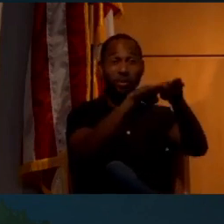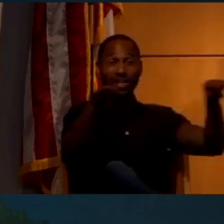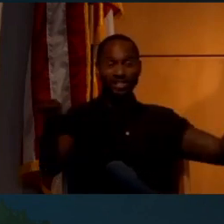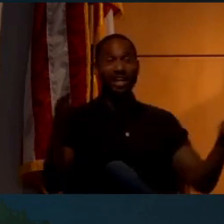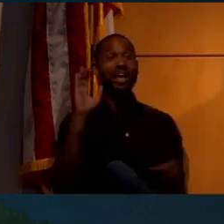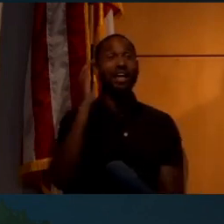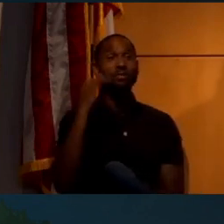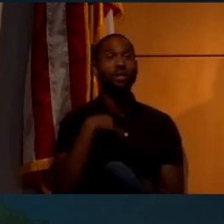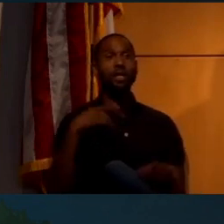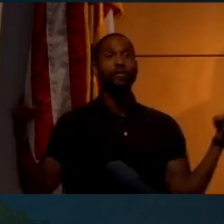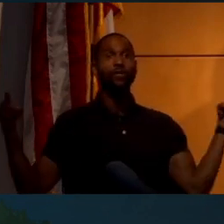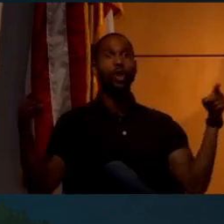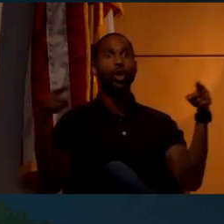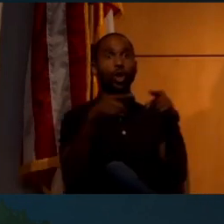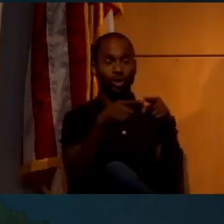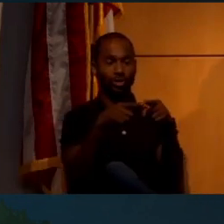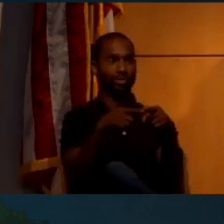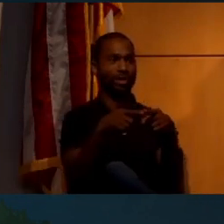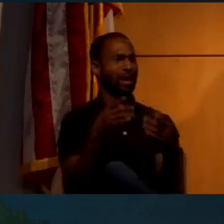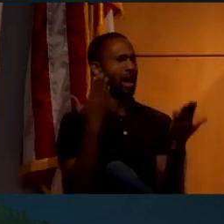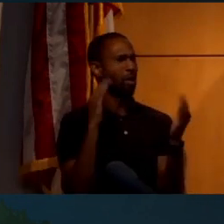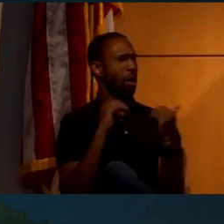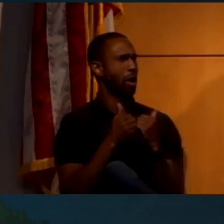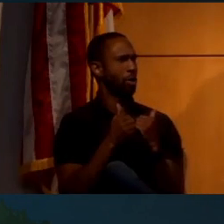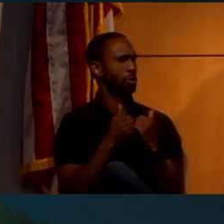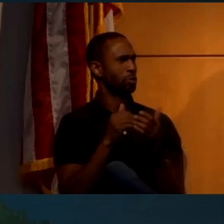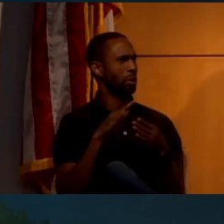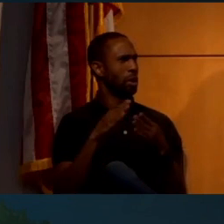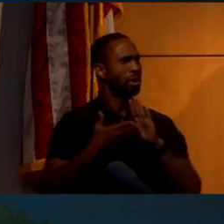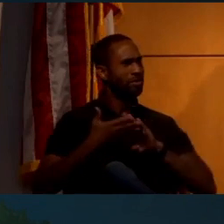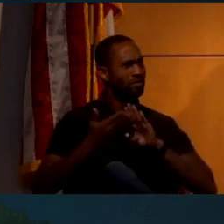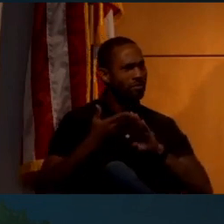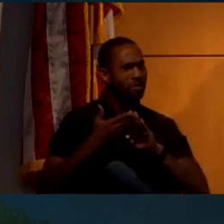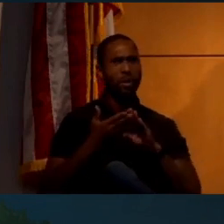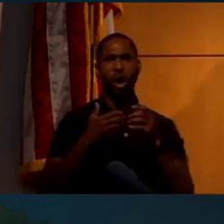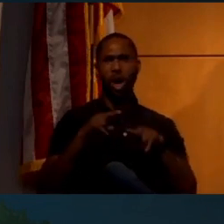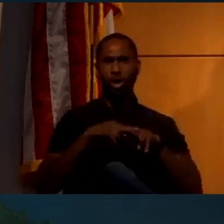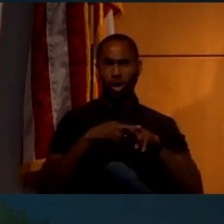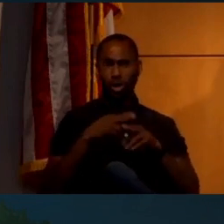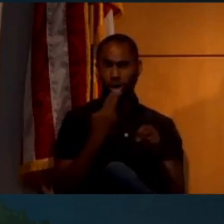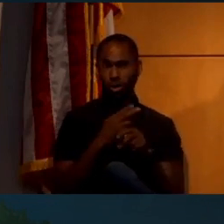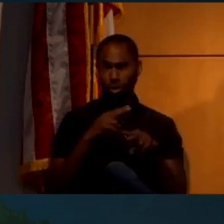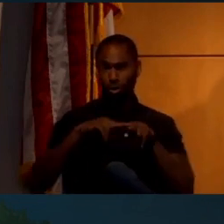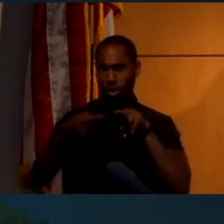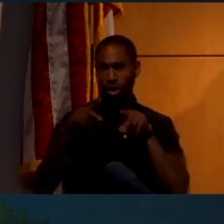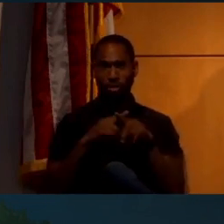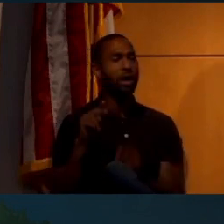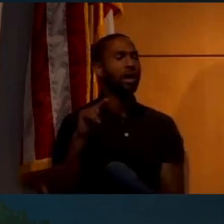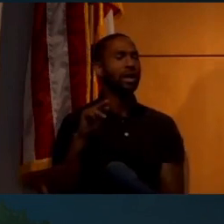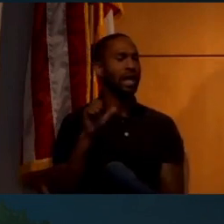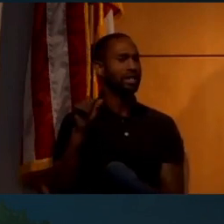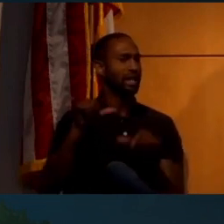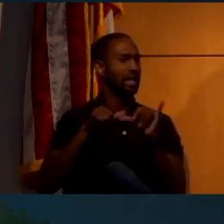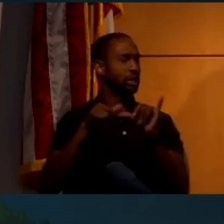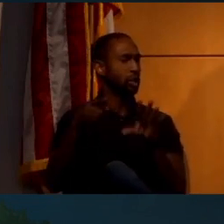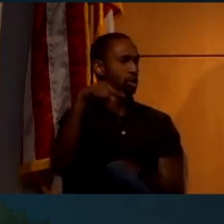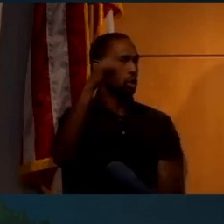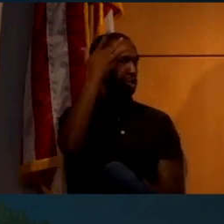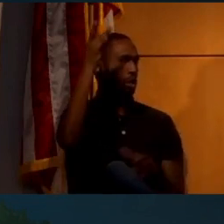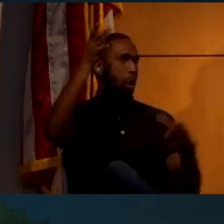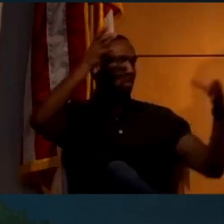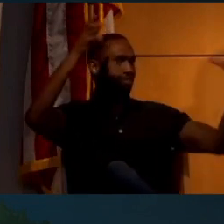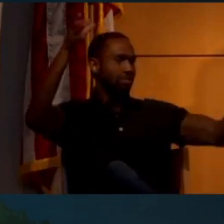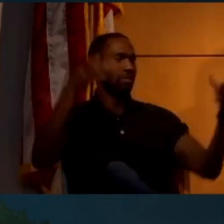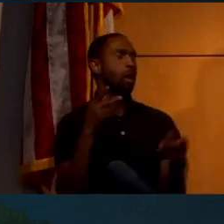they appear to converge. I don't know how you would build a train to go on those kind of tracks. But, you know, NASA engineers are smart. I'm sure they figured it out.